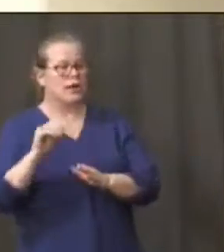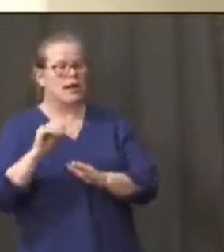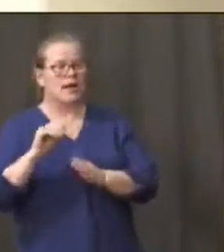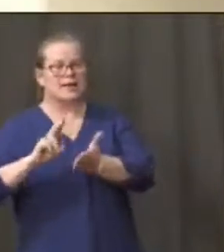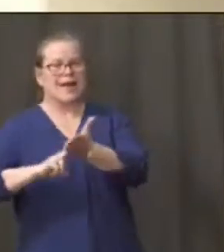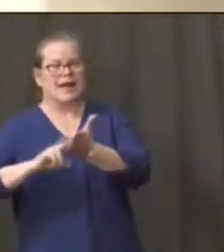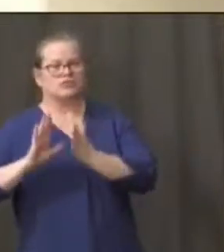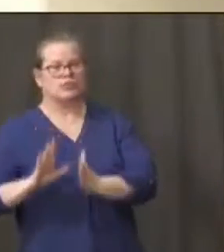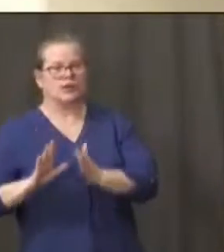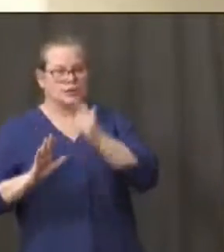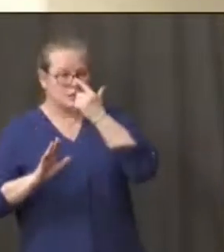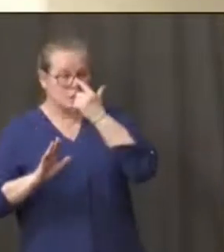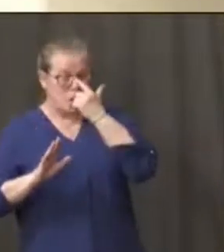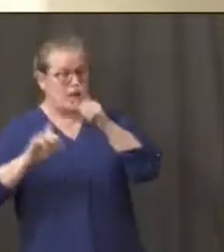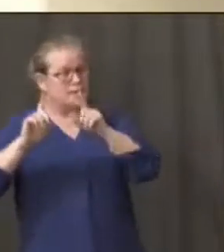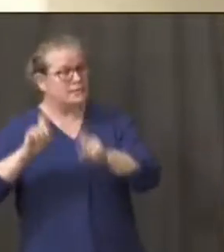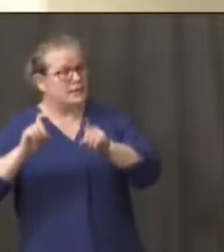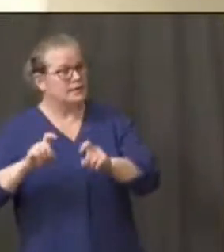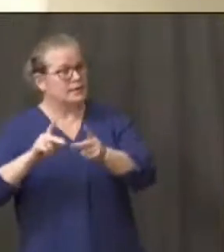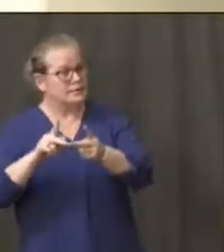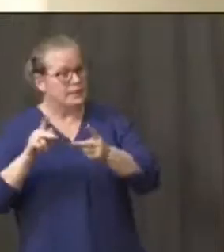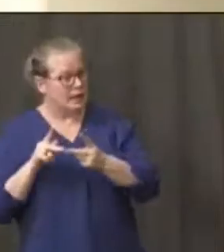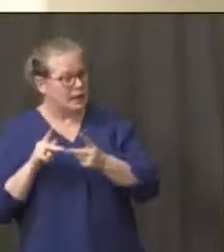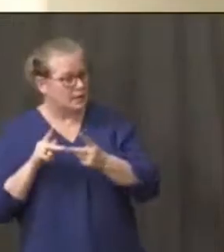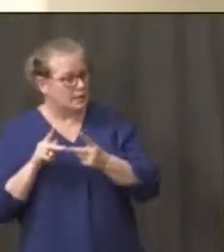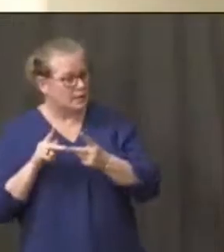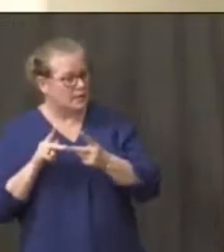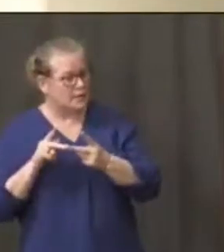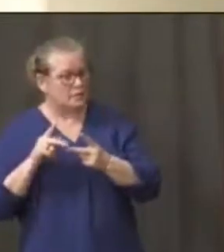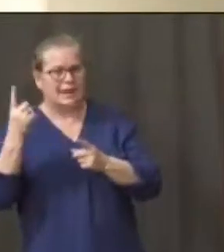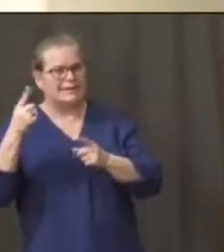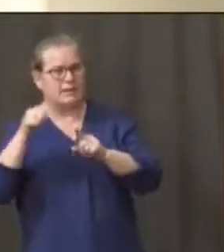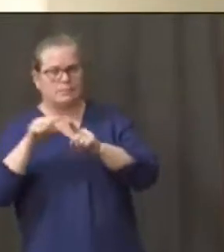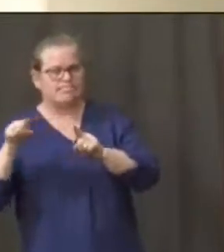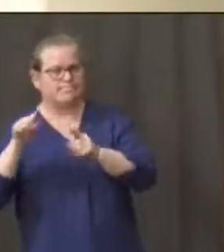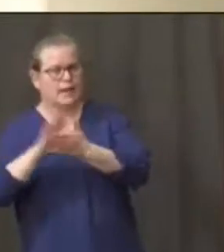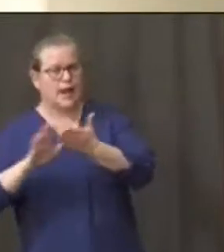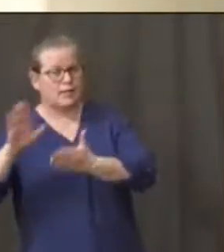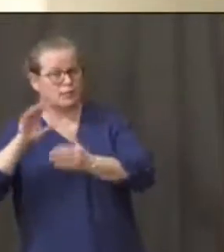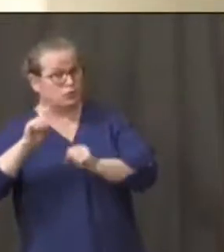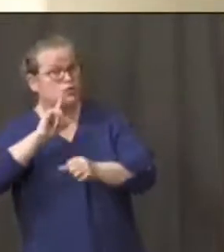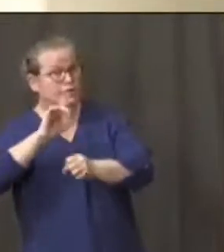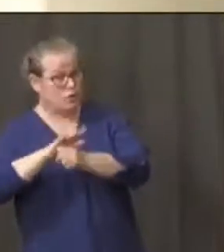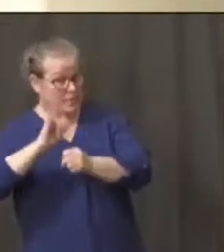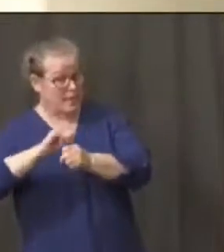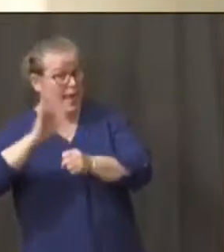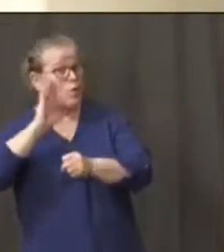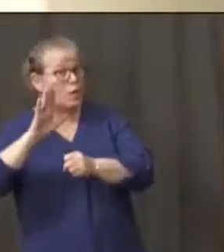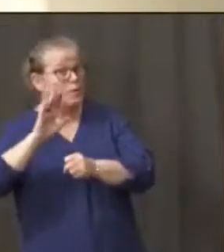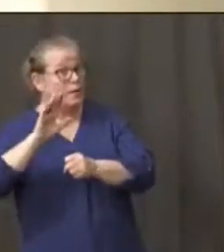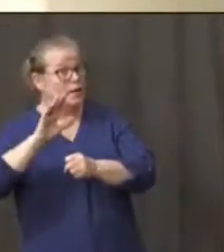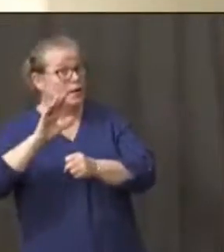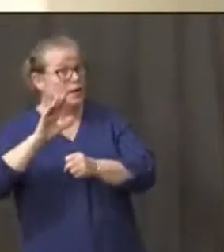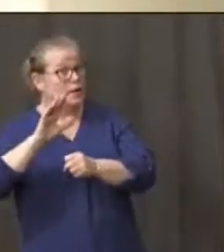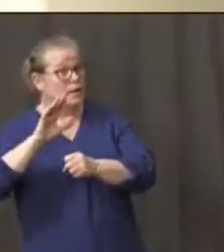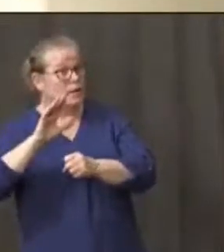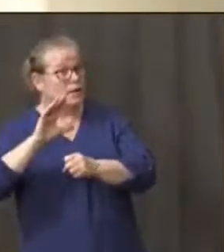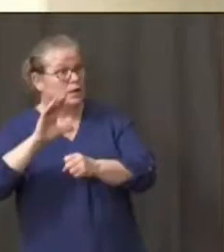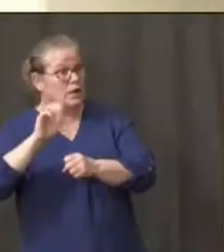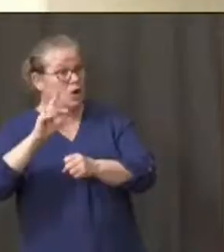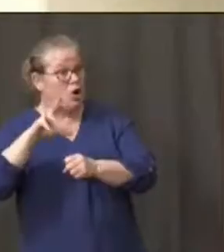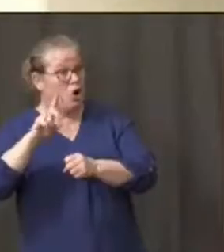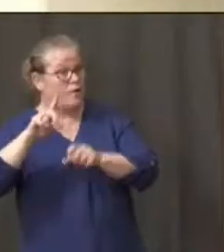gateway community college could confirm if that's going to be one of those cvs testing sites i mentioned last week um you said